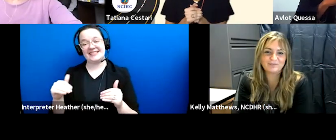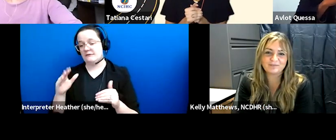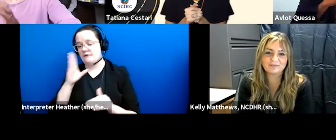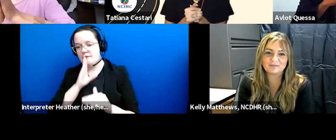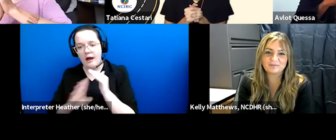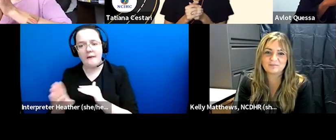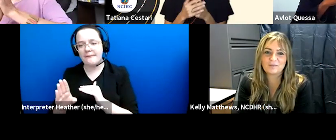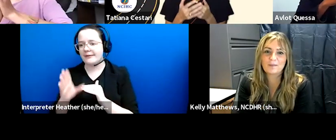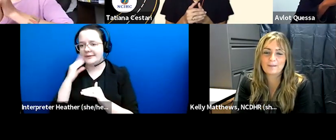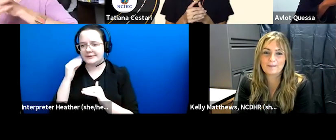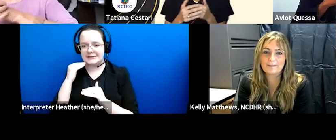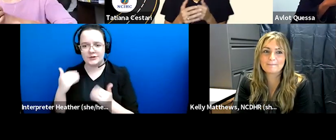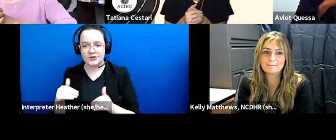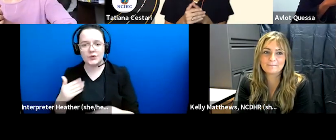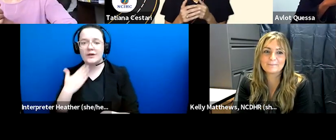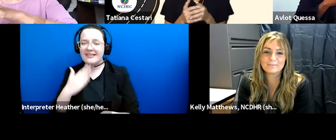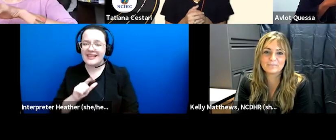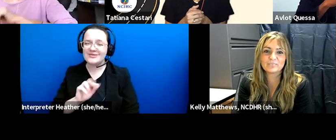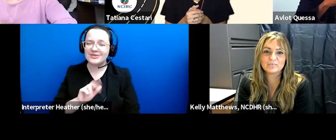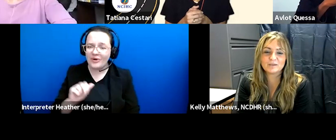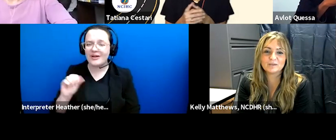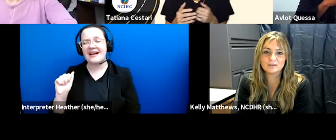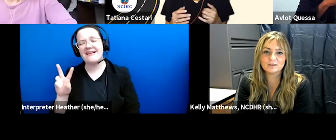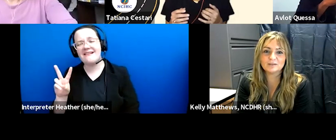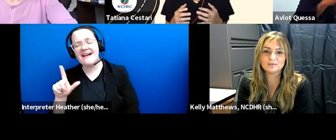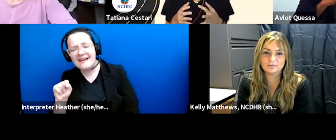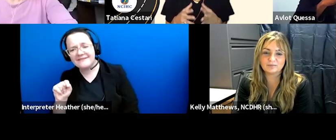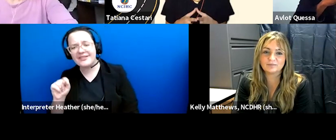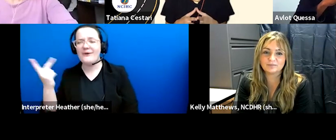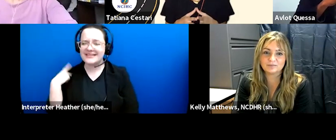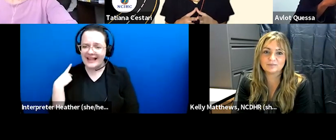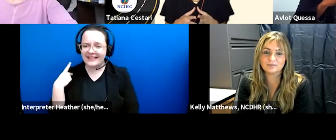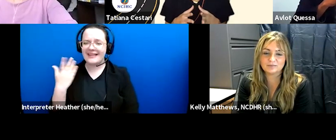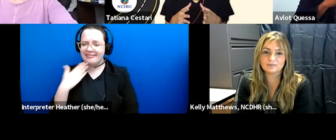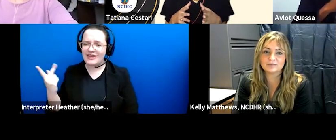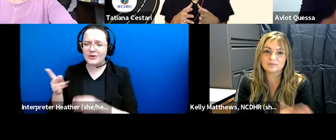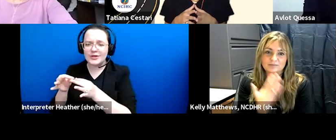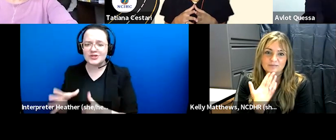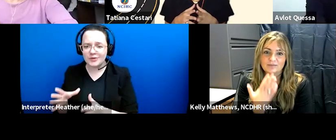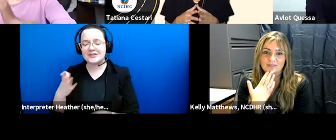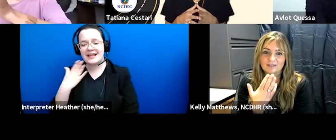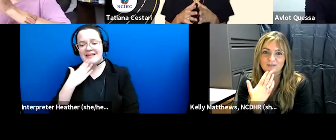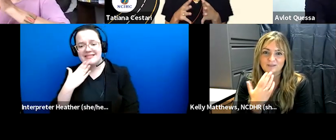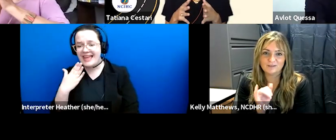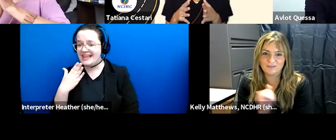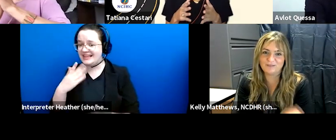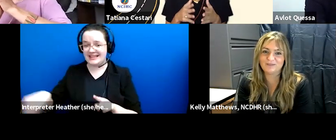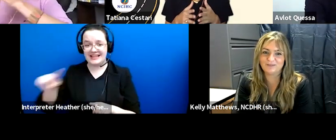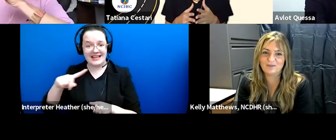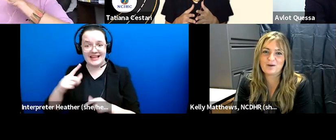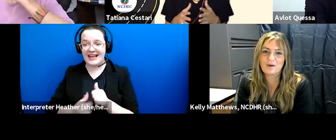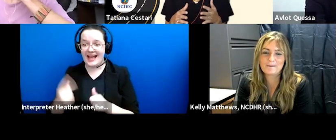uh experience thank you laura hablo kelly thank you to our interpreters thank you to all of you